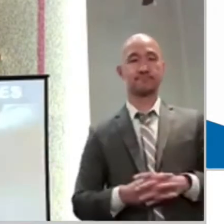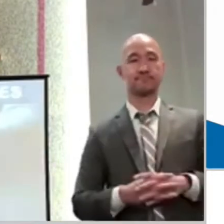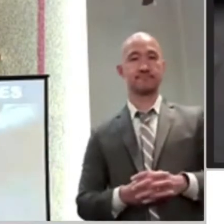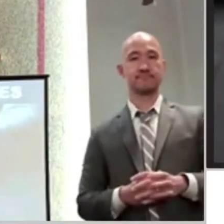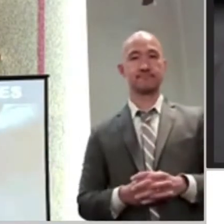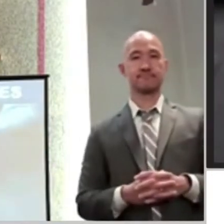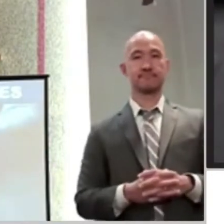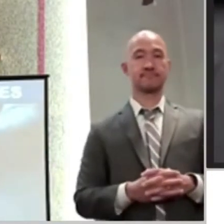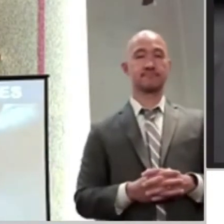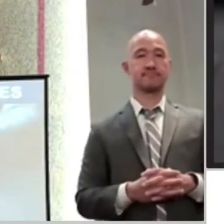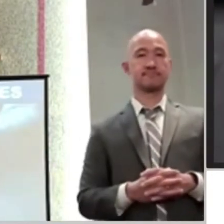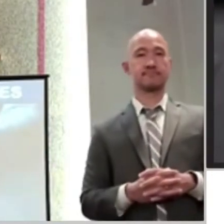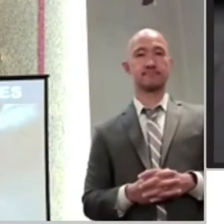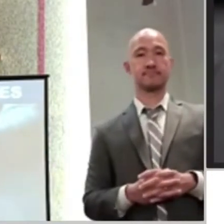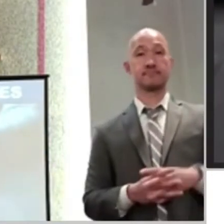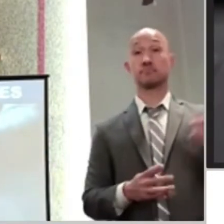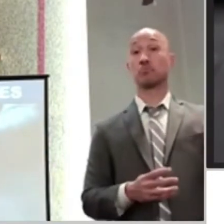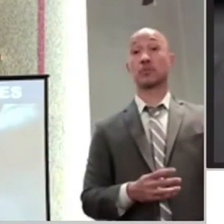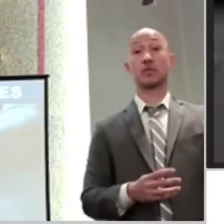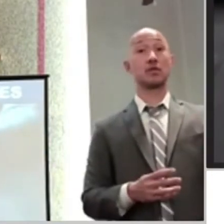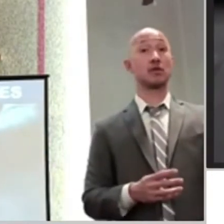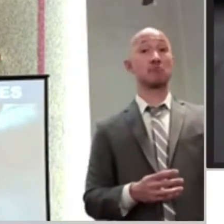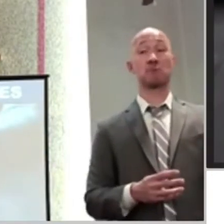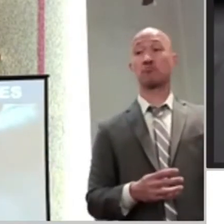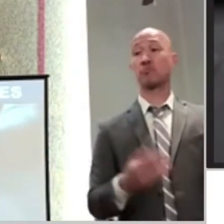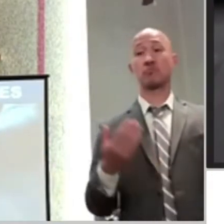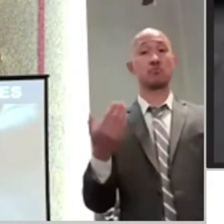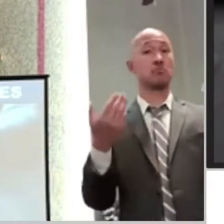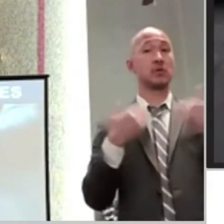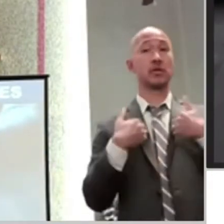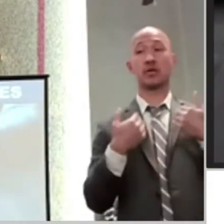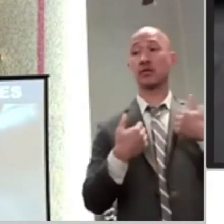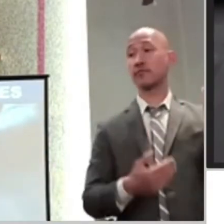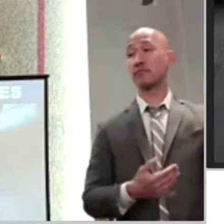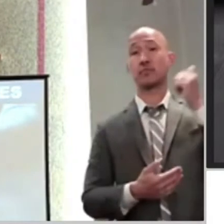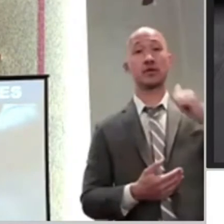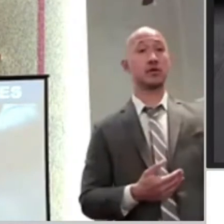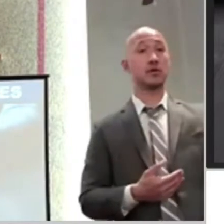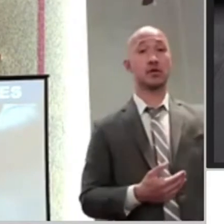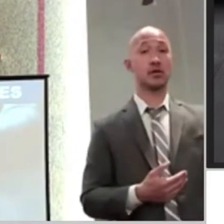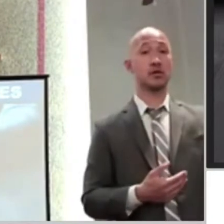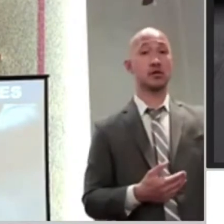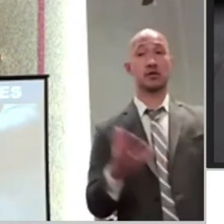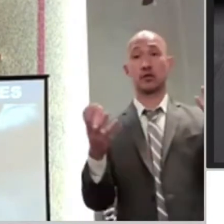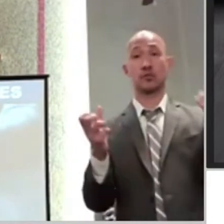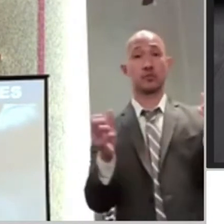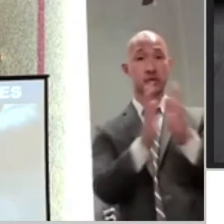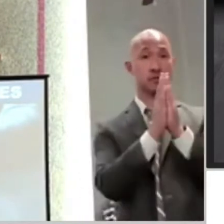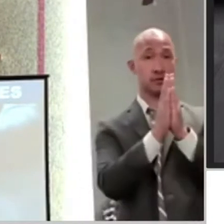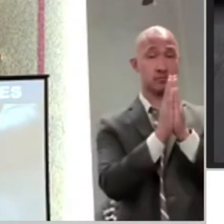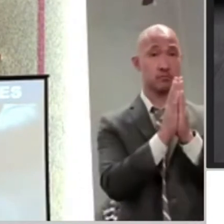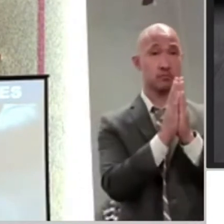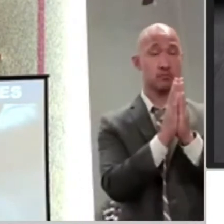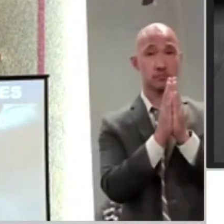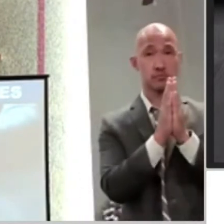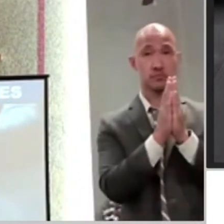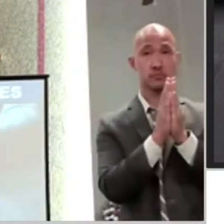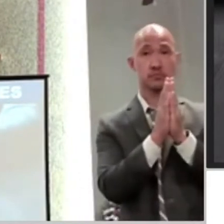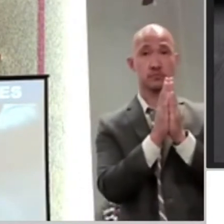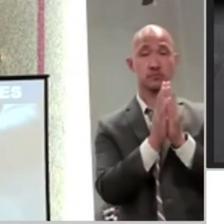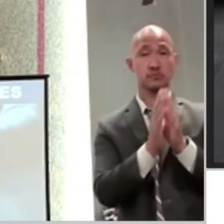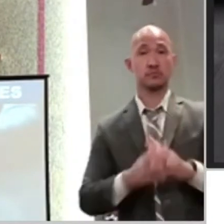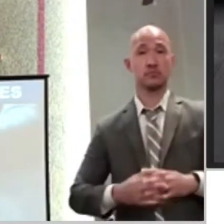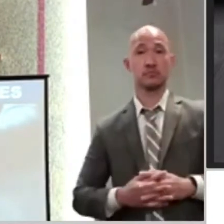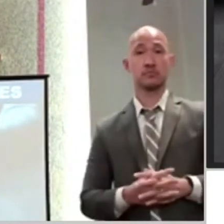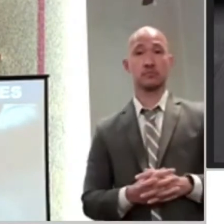There we go. So if you have something in your heart that you want to pray about after services is over, I'm going to be right here. Some